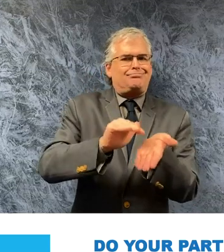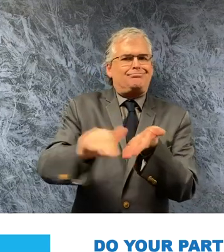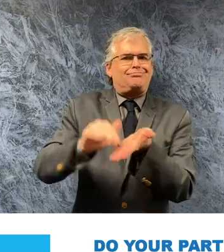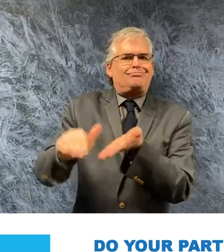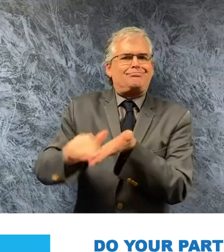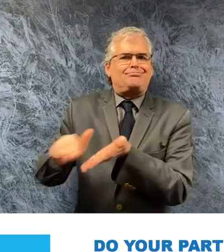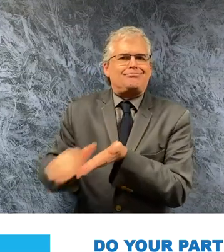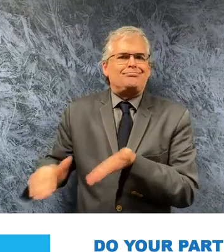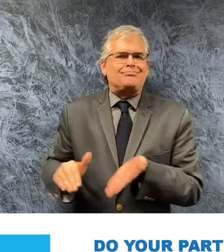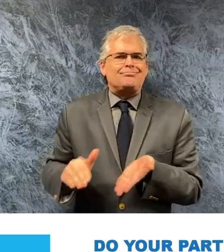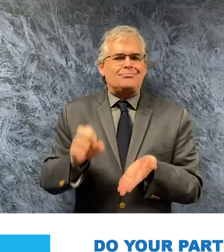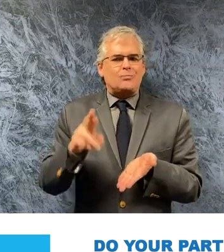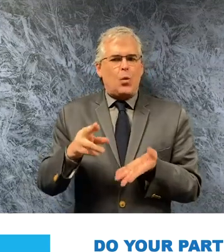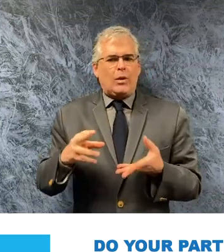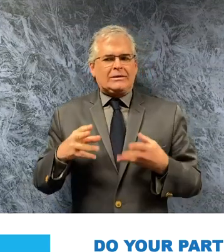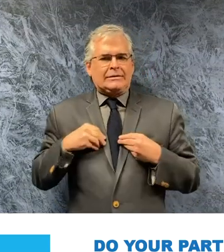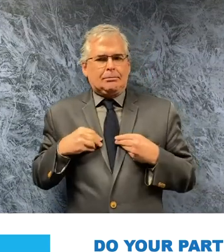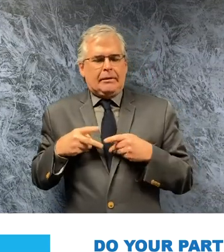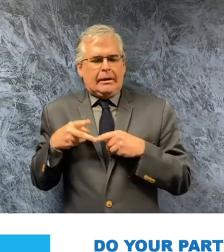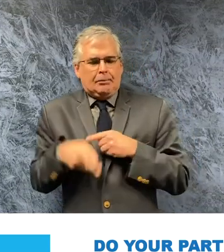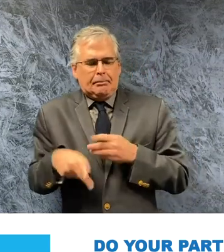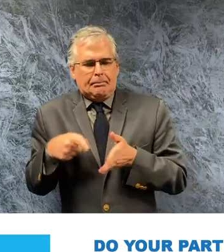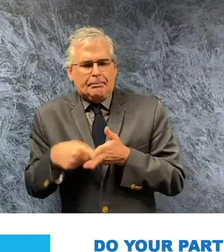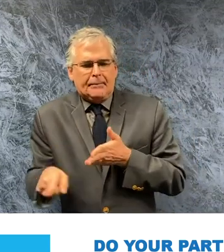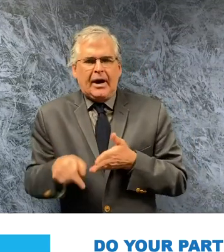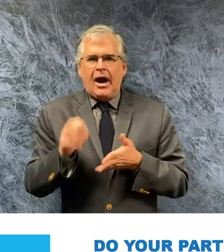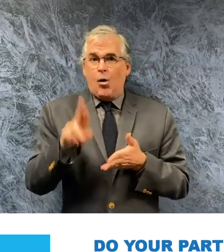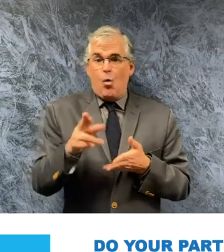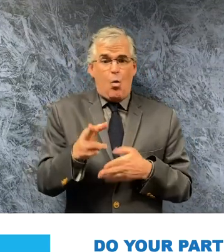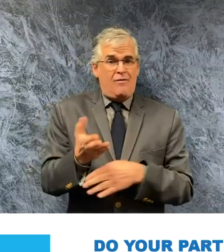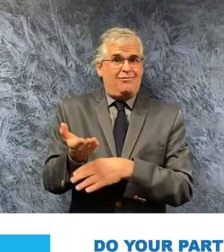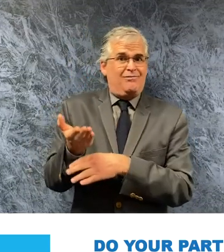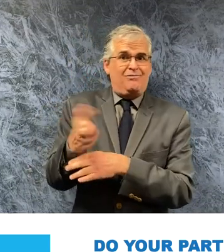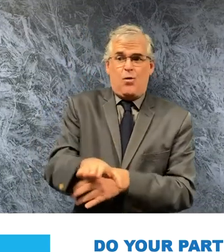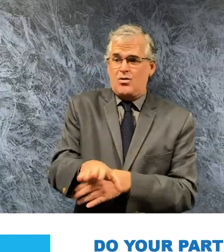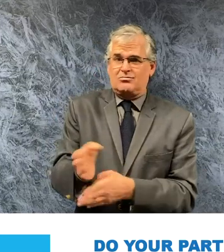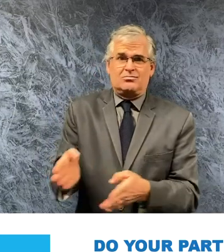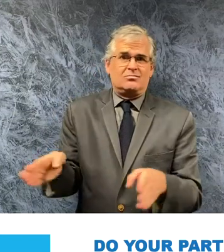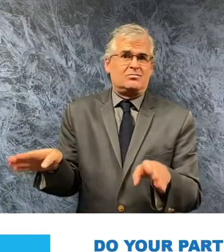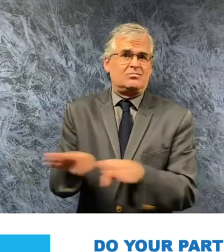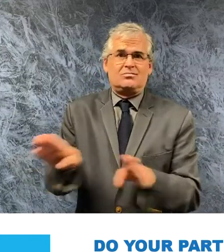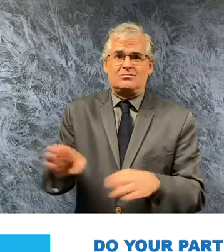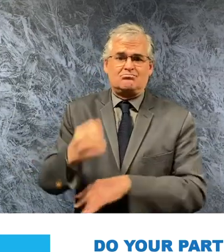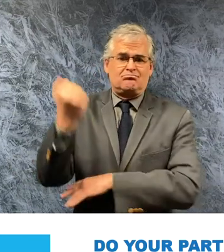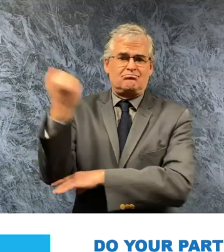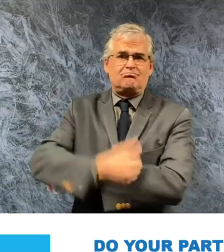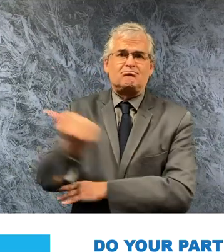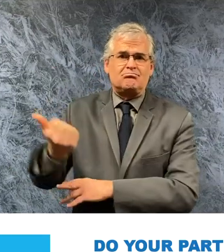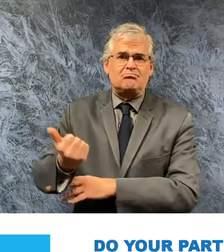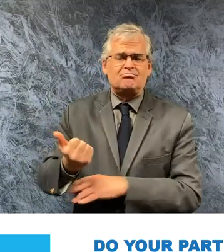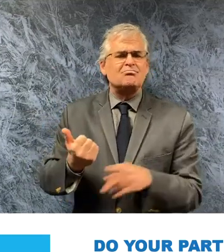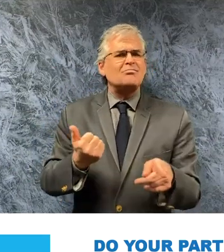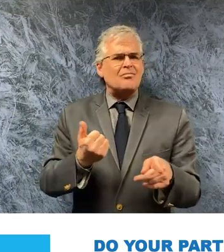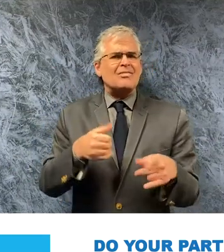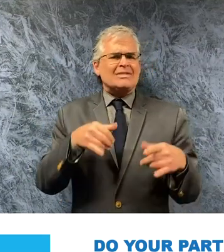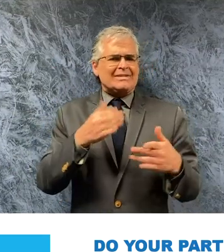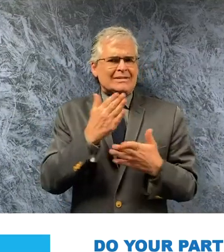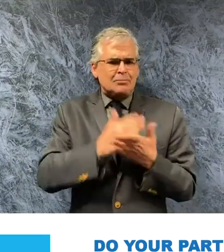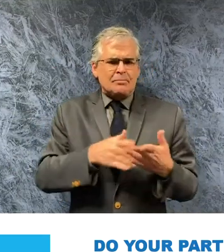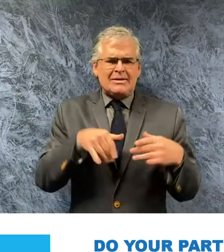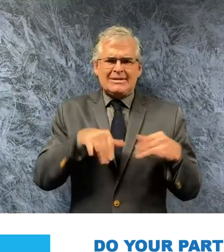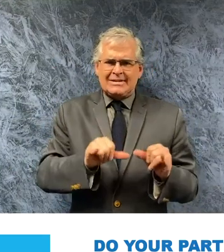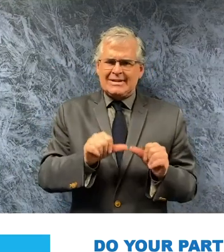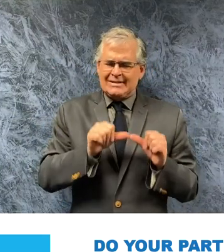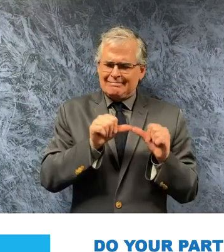publications have forced to go out of business they're adapting in amazing ways to keep their employees safe and to continue to provide